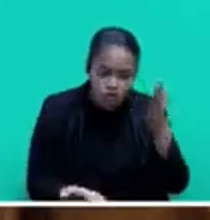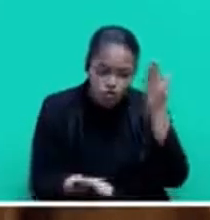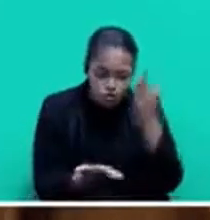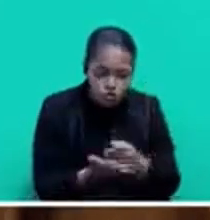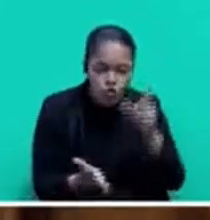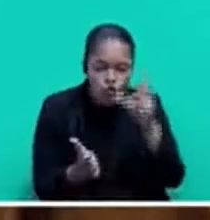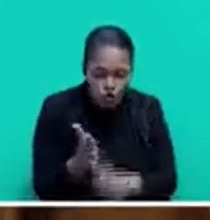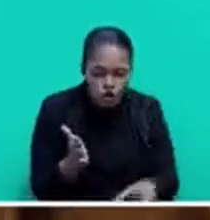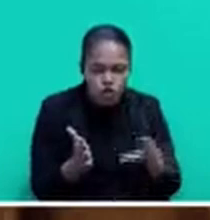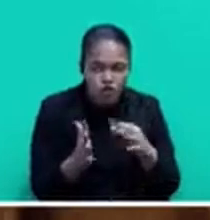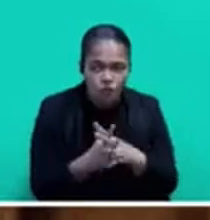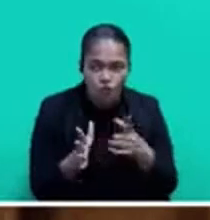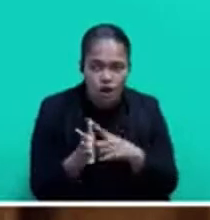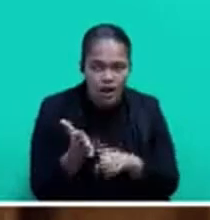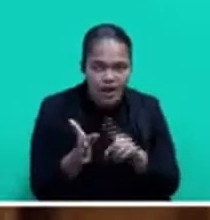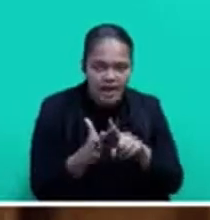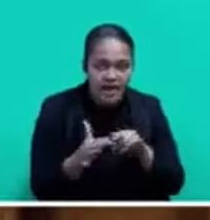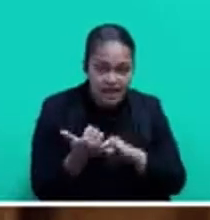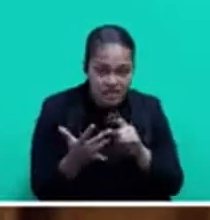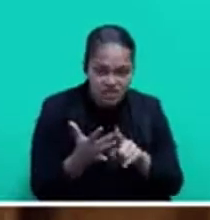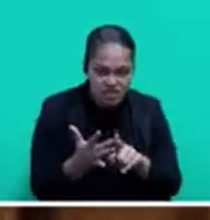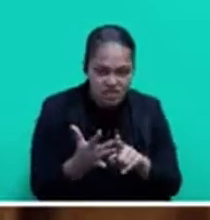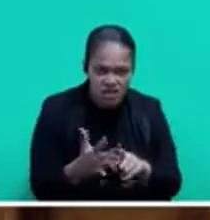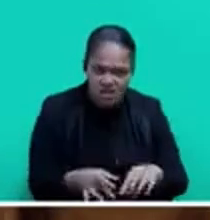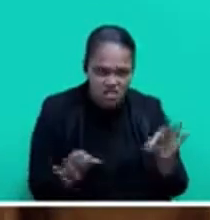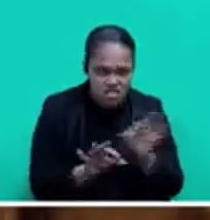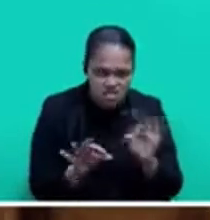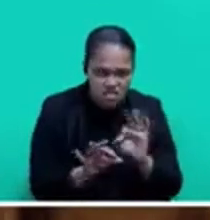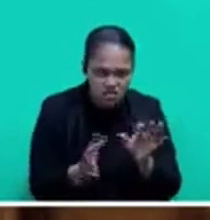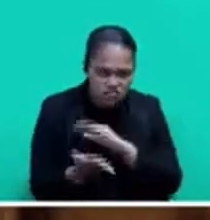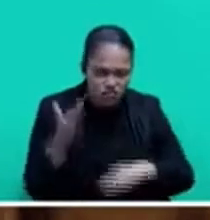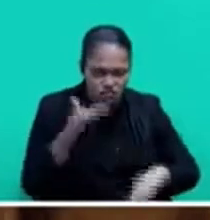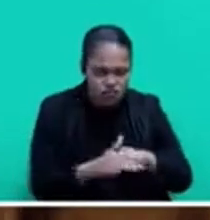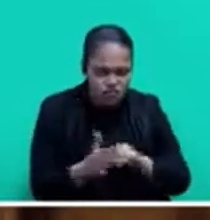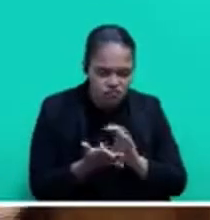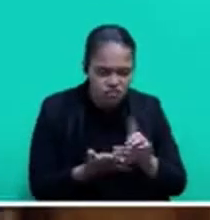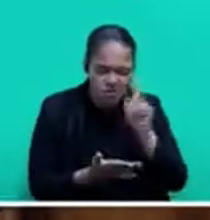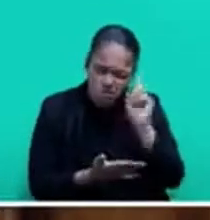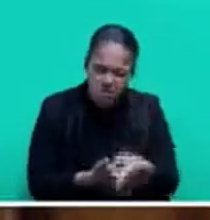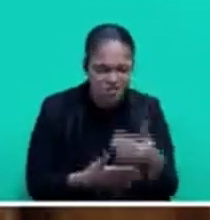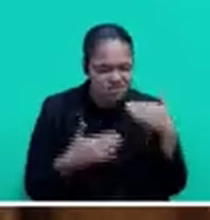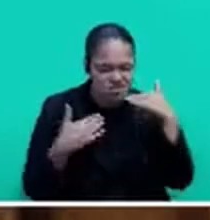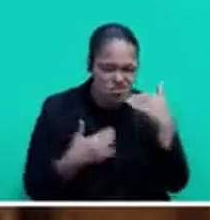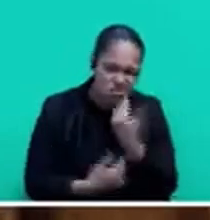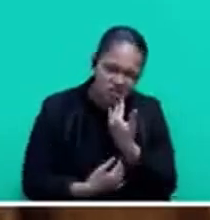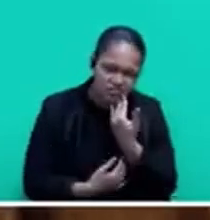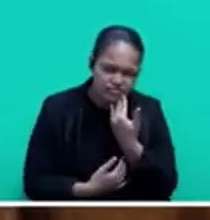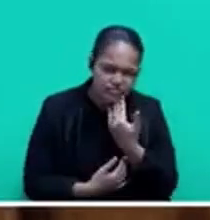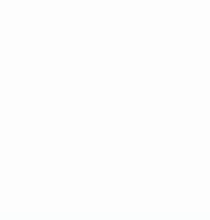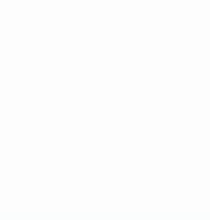was never, ever fully disclosed in this house. And that is a shame. What a mess, Mr Speaker,